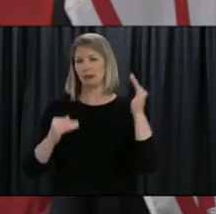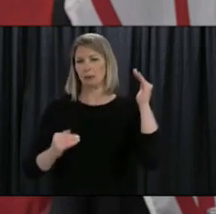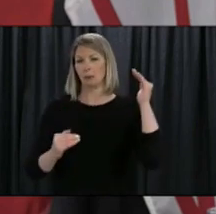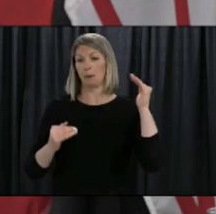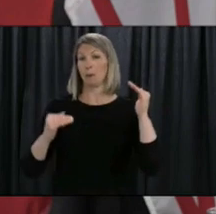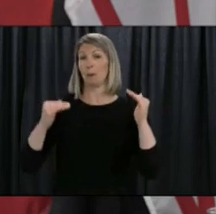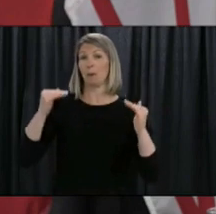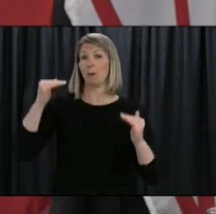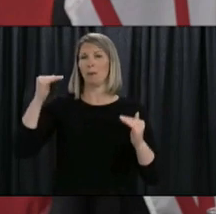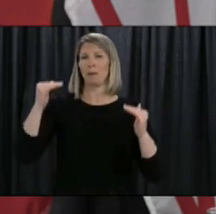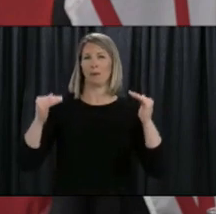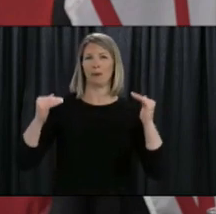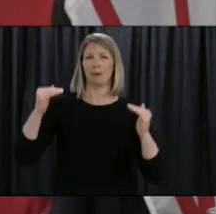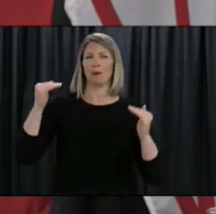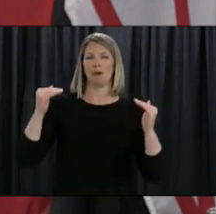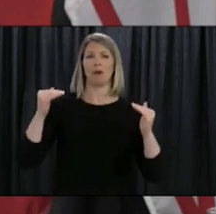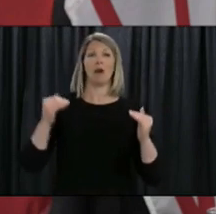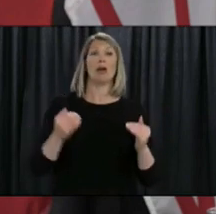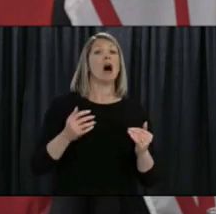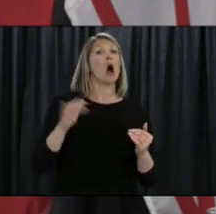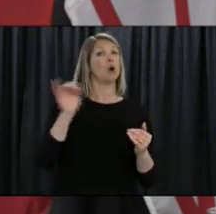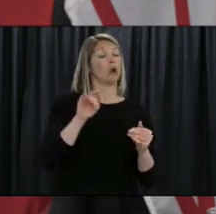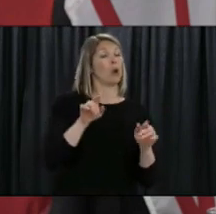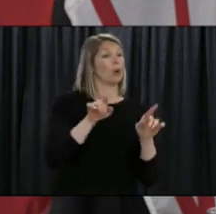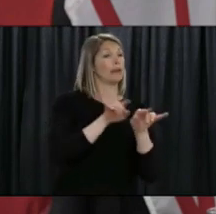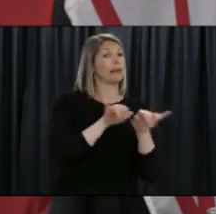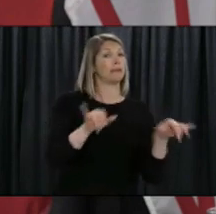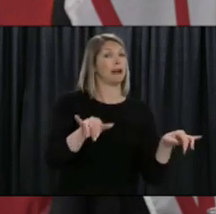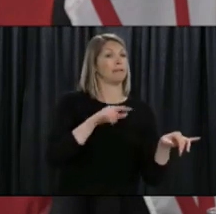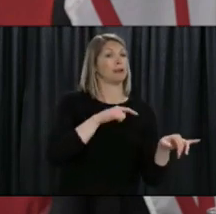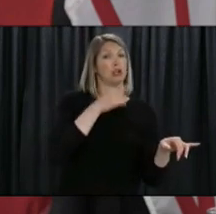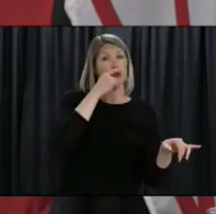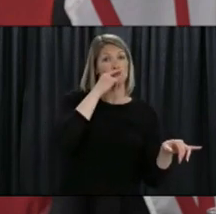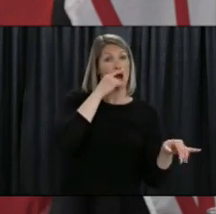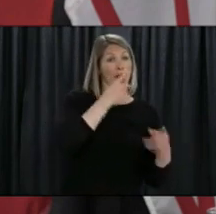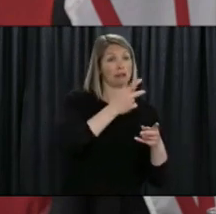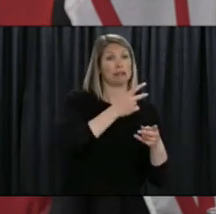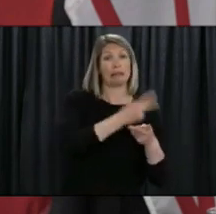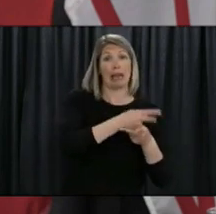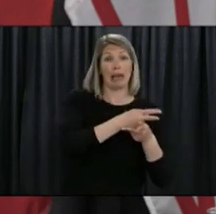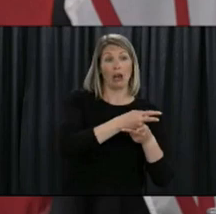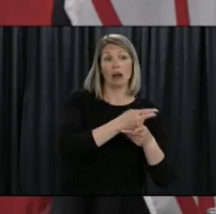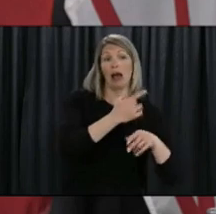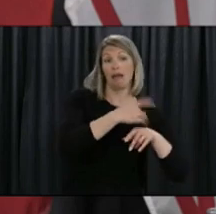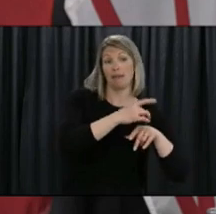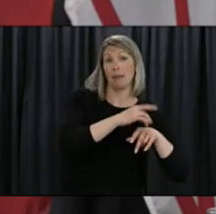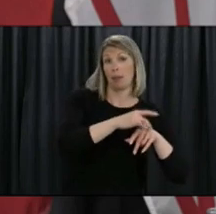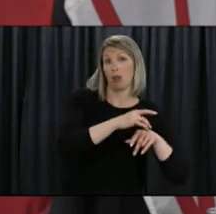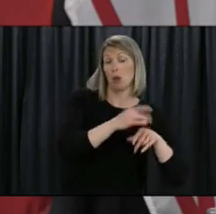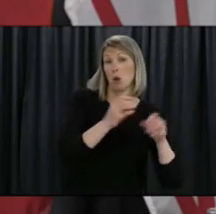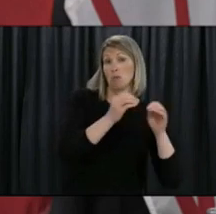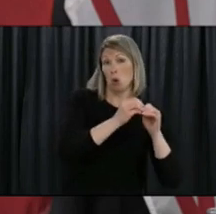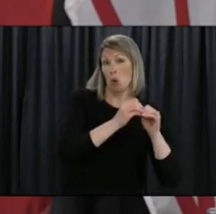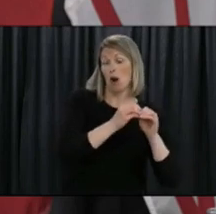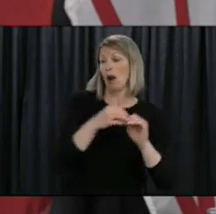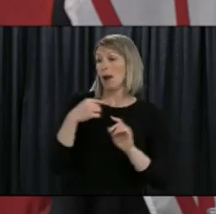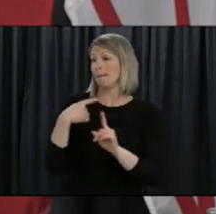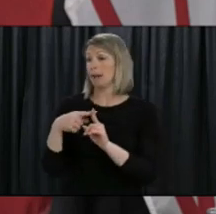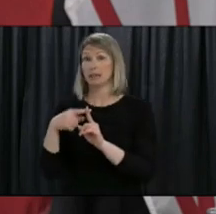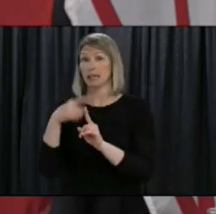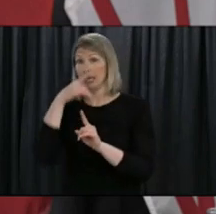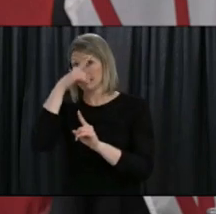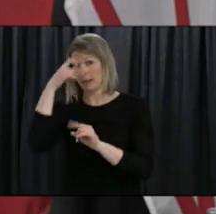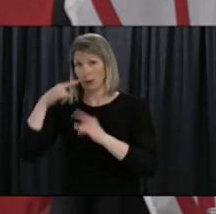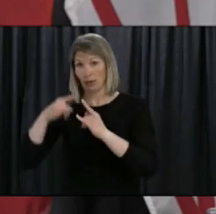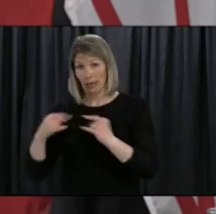having child care spaces available as we open up our economy and people that go back to work that having those child care